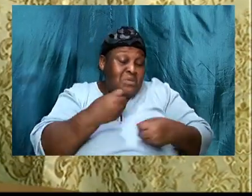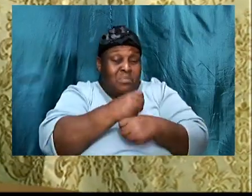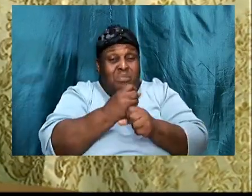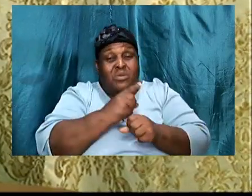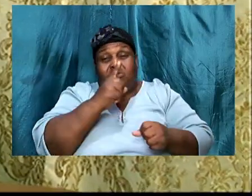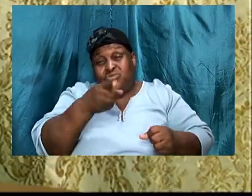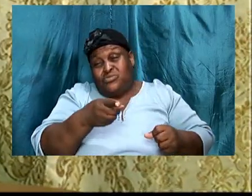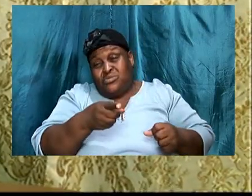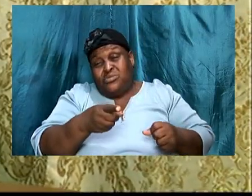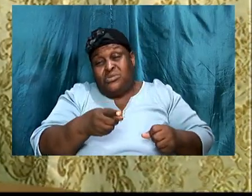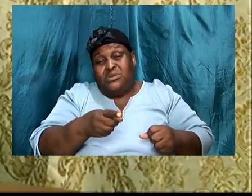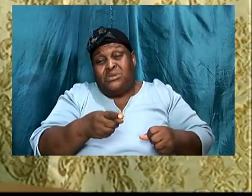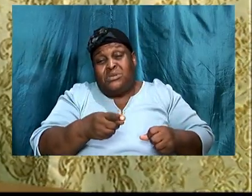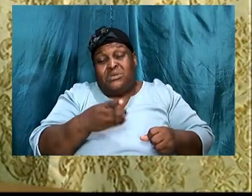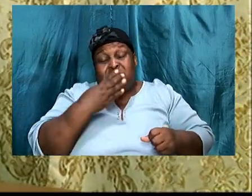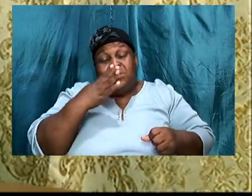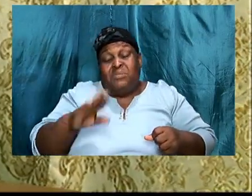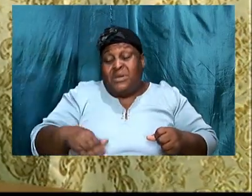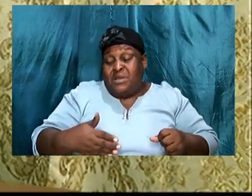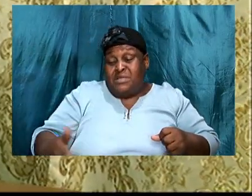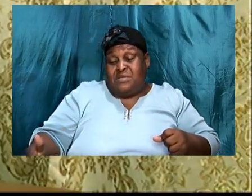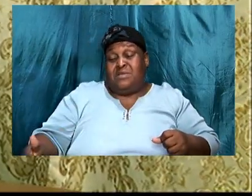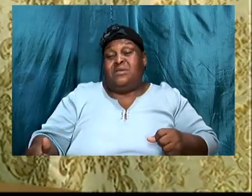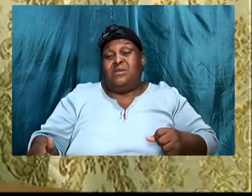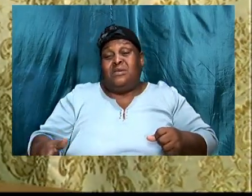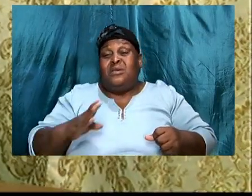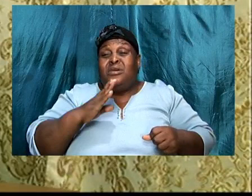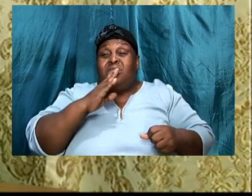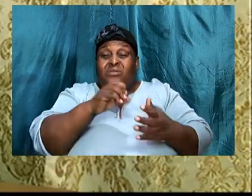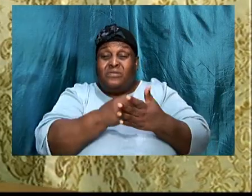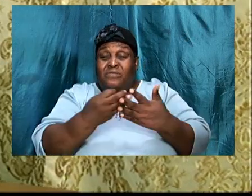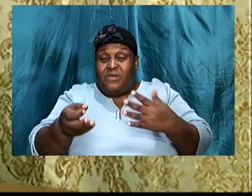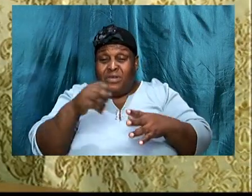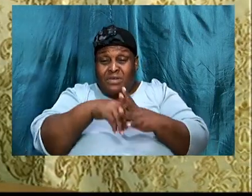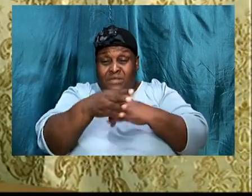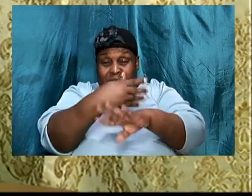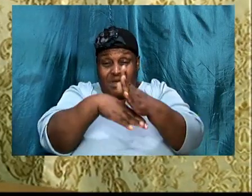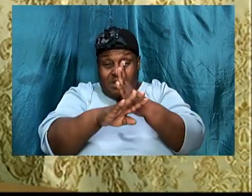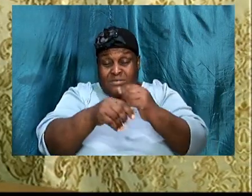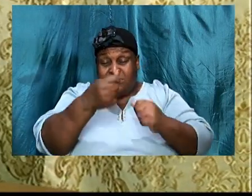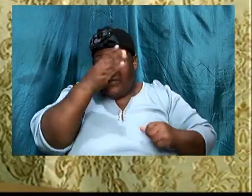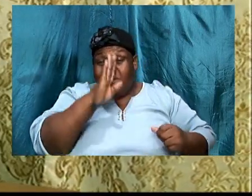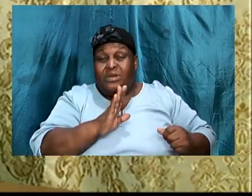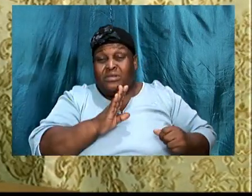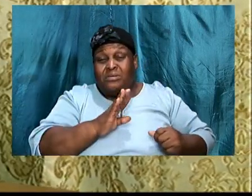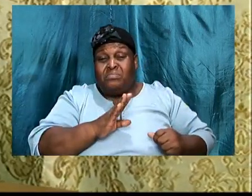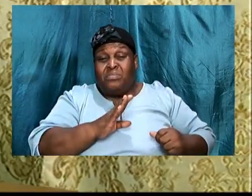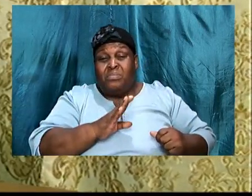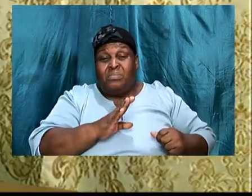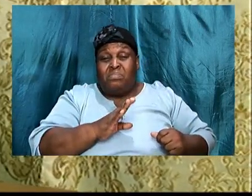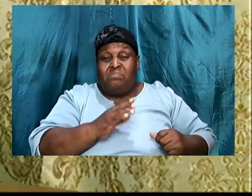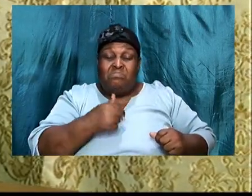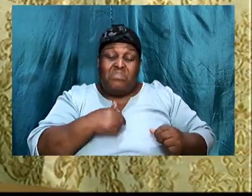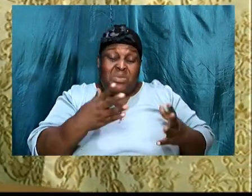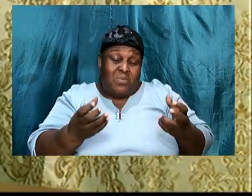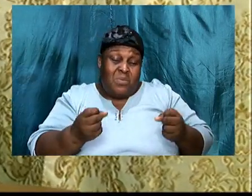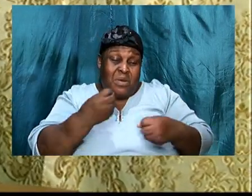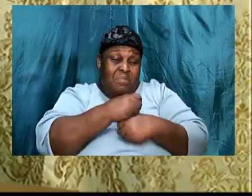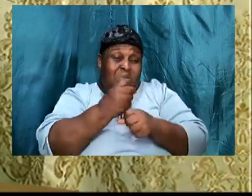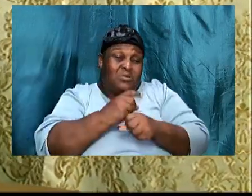terrible thing to fall in the hands of God. And I do want to make sure that, my steps are ordered by the Lord.